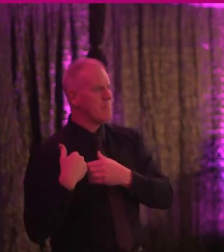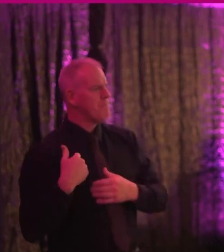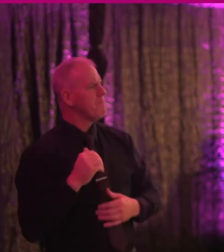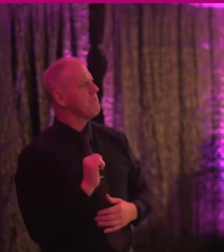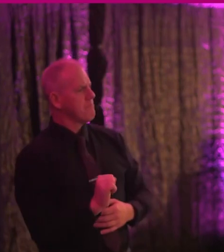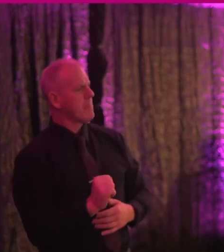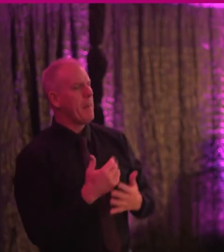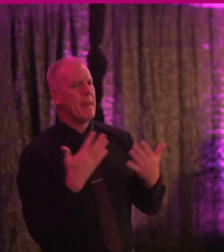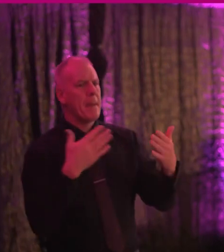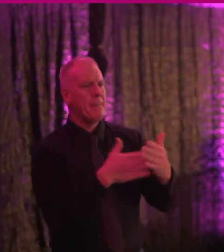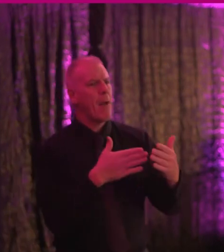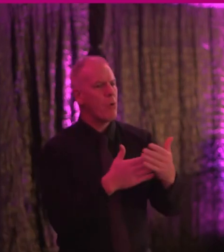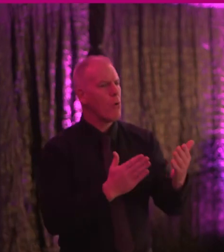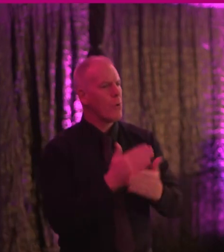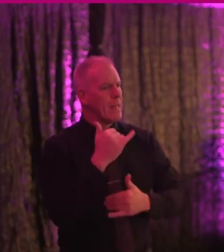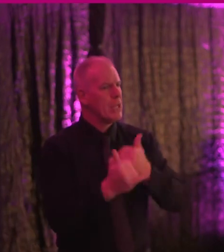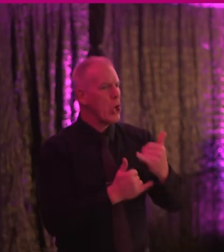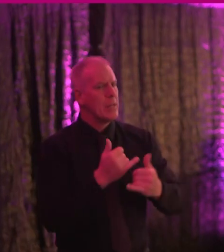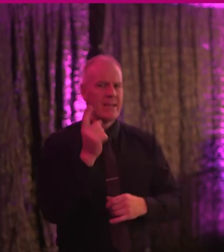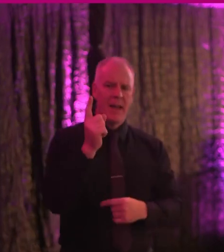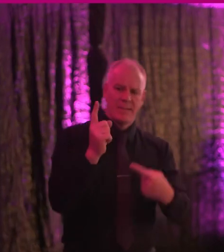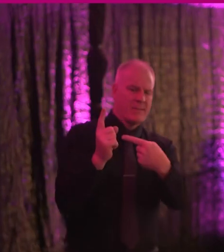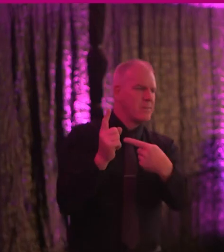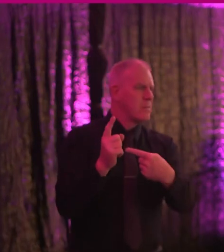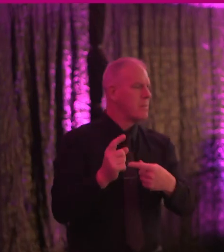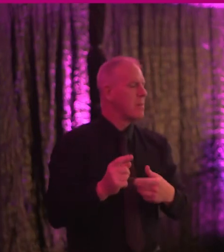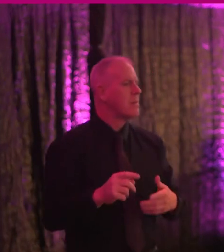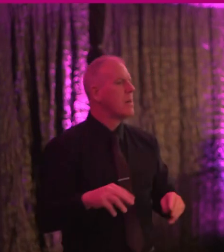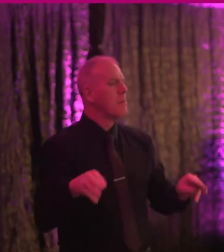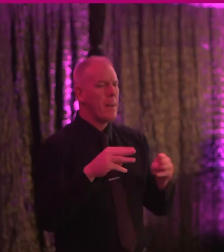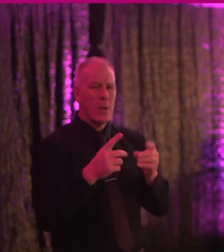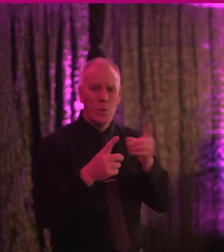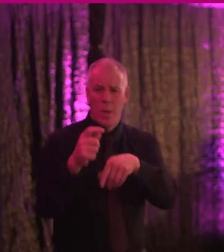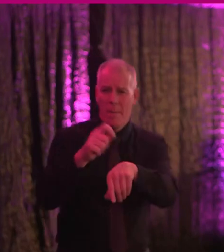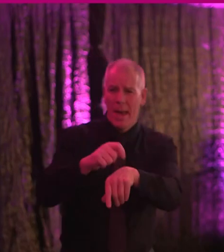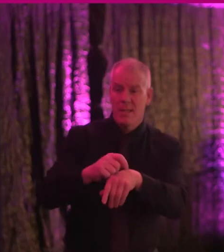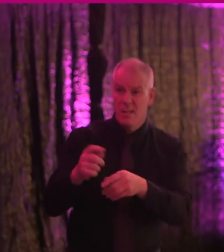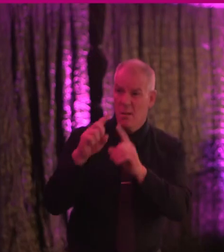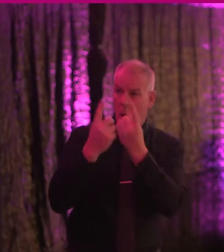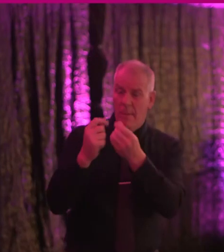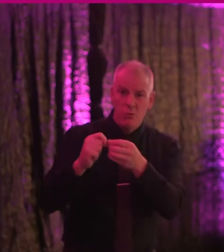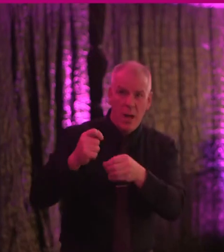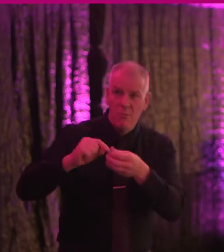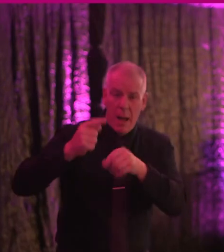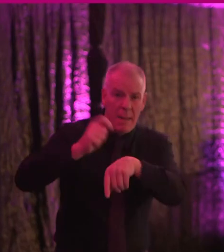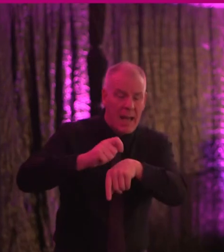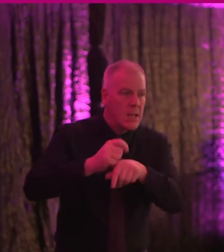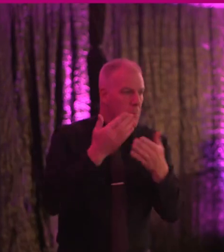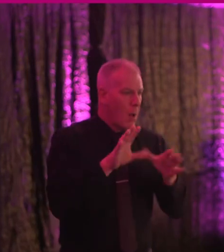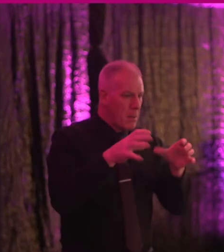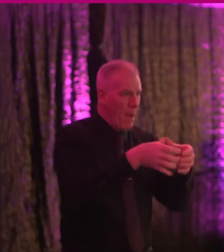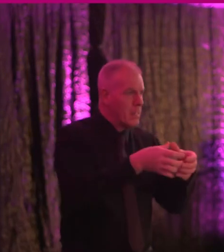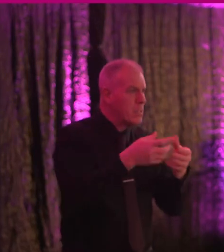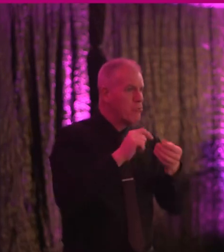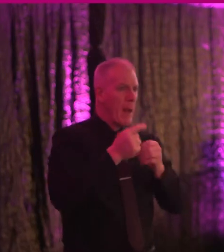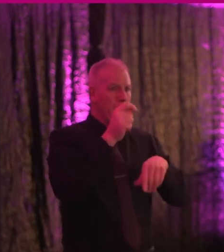think that has been a huge barrier down through the years. People were really, really trying their best. Departments were trying their best. Public bodies were trying their